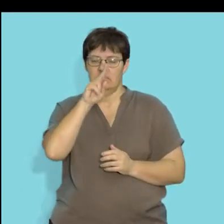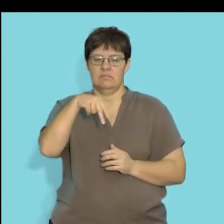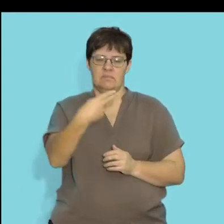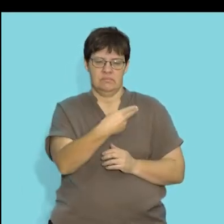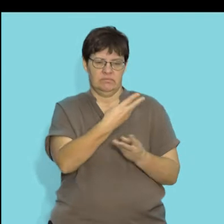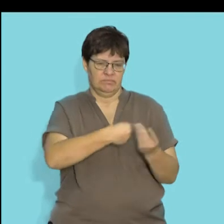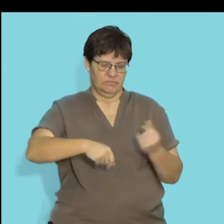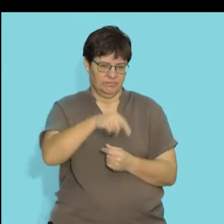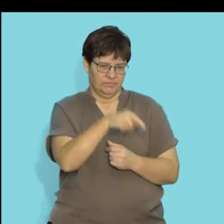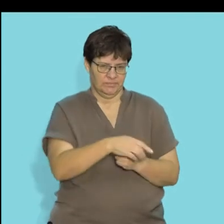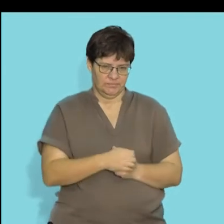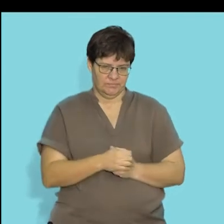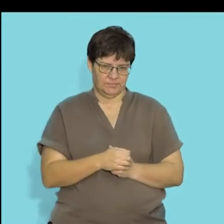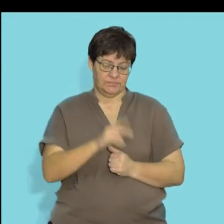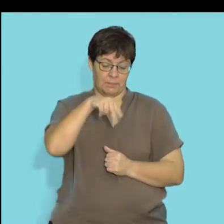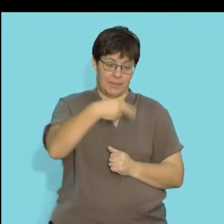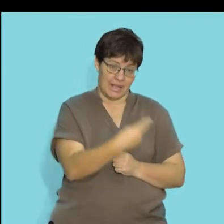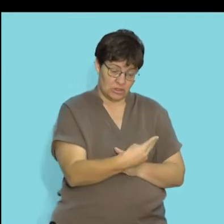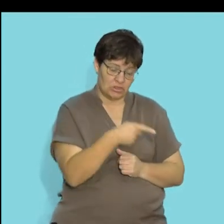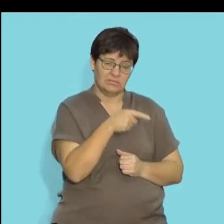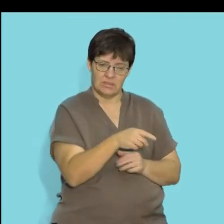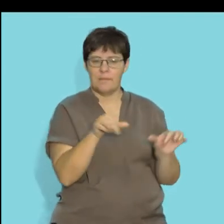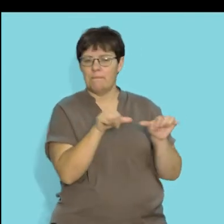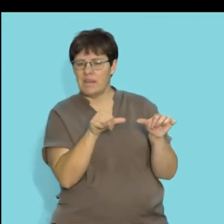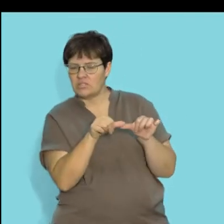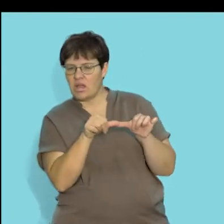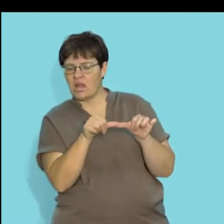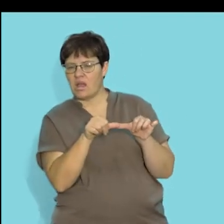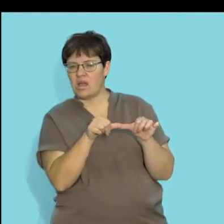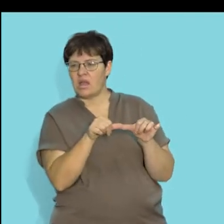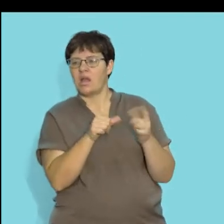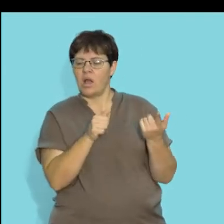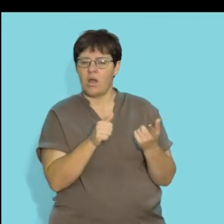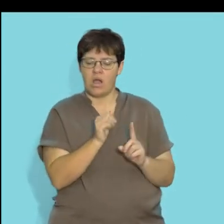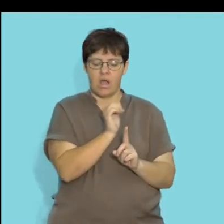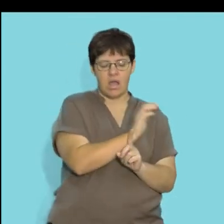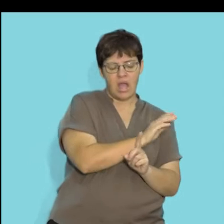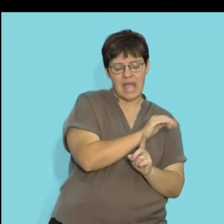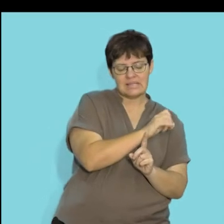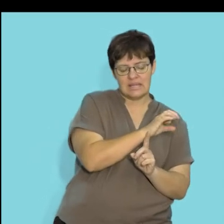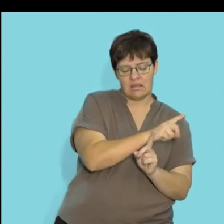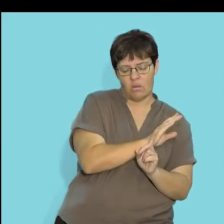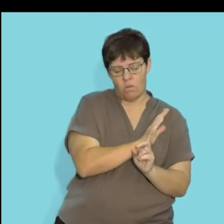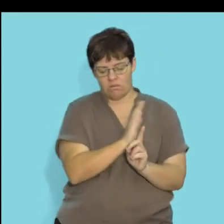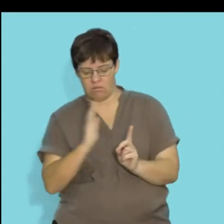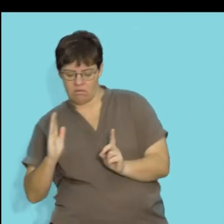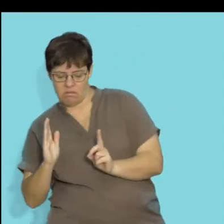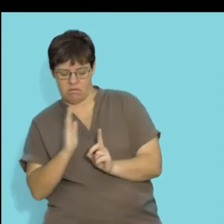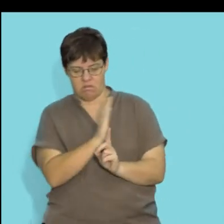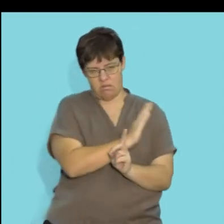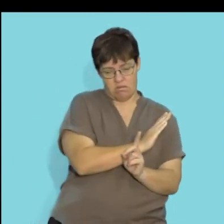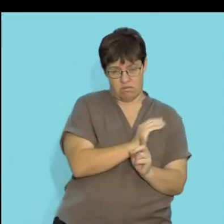let's look at the pH of the soil. pH is generally a measure of how alkaline or acidic the soil is.